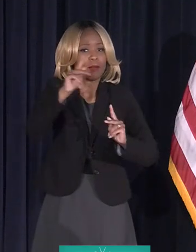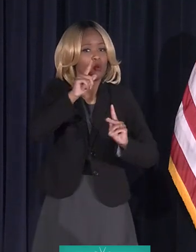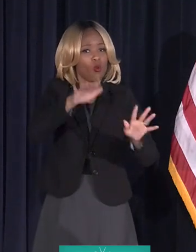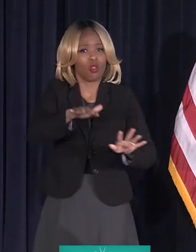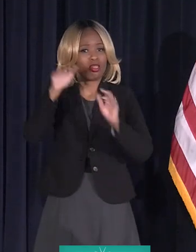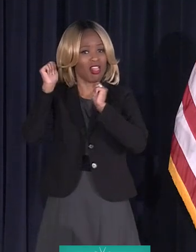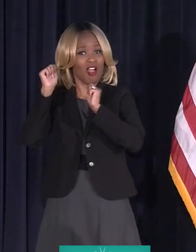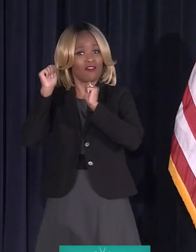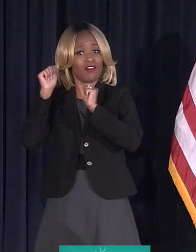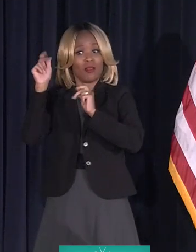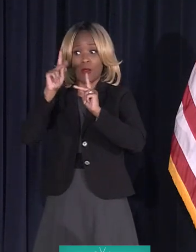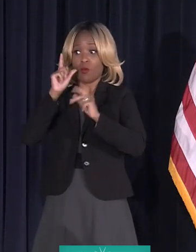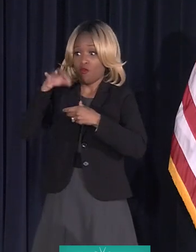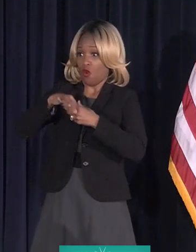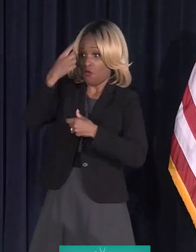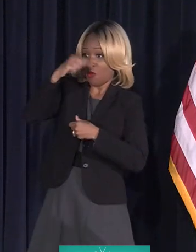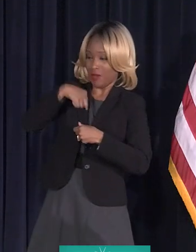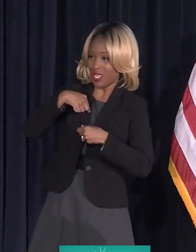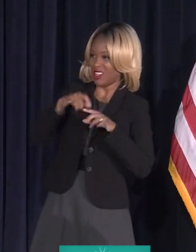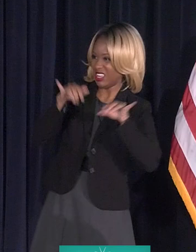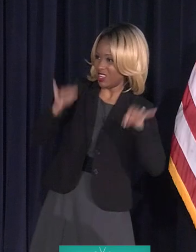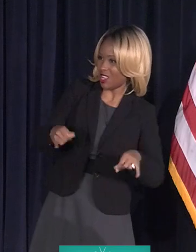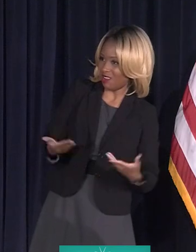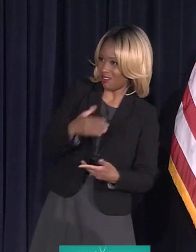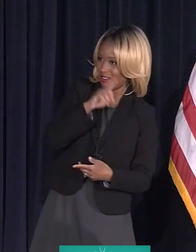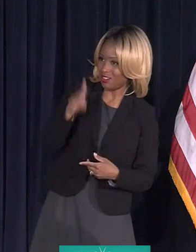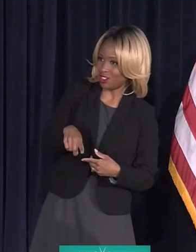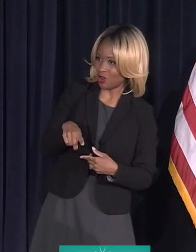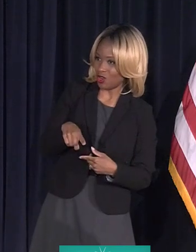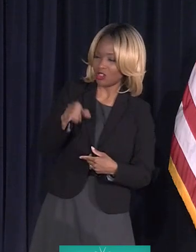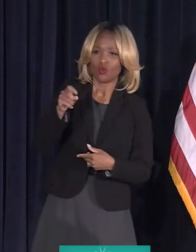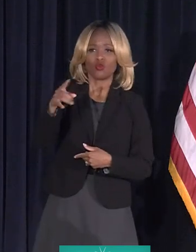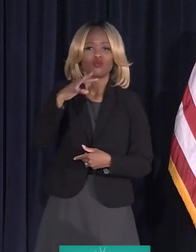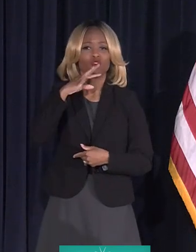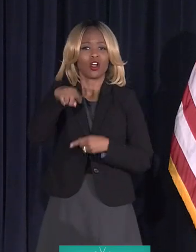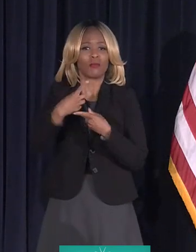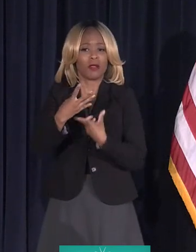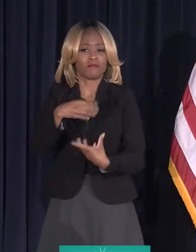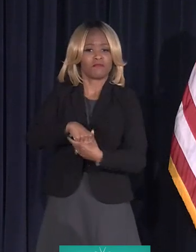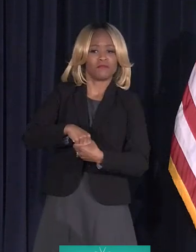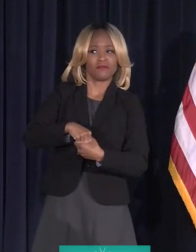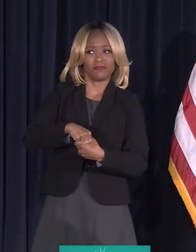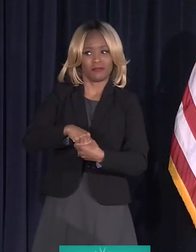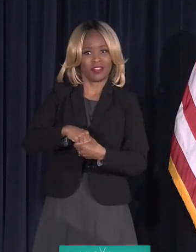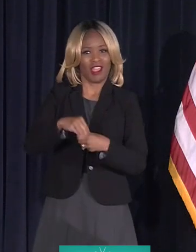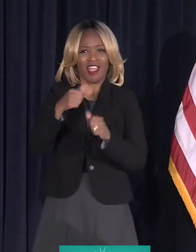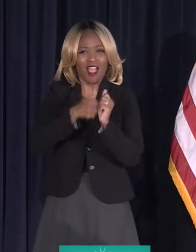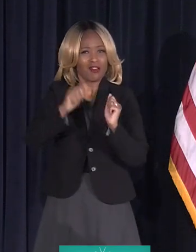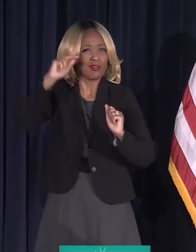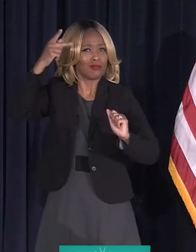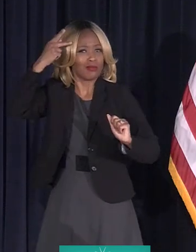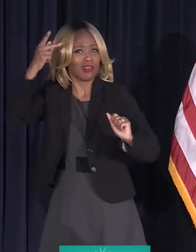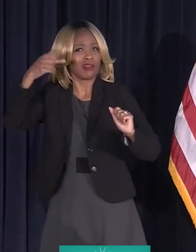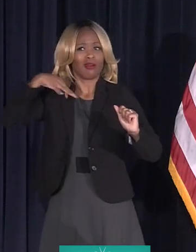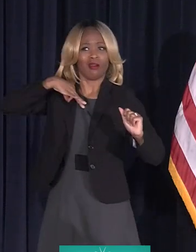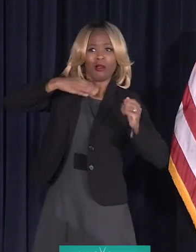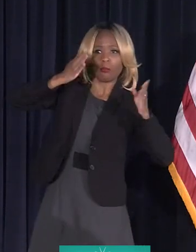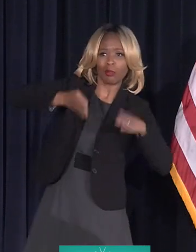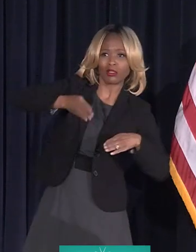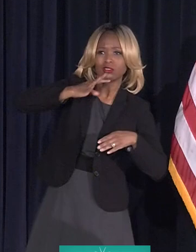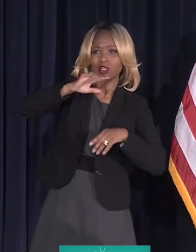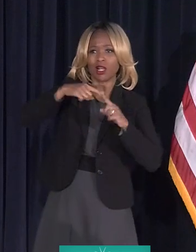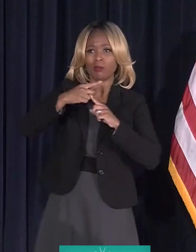I got elected by the people who stayed. And when you talk about inclusion, every political can in the world talks about